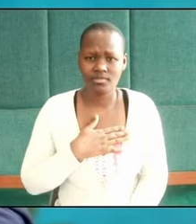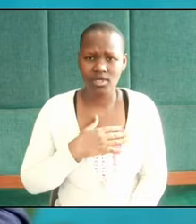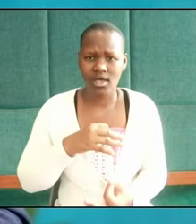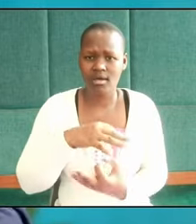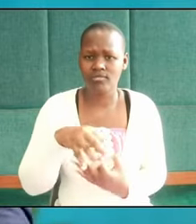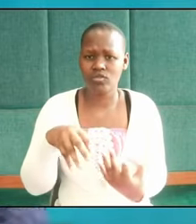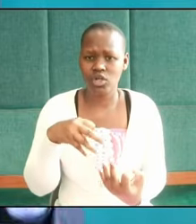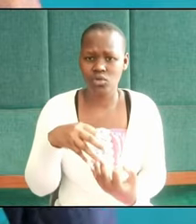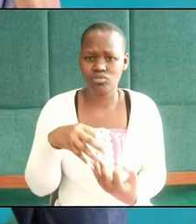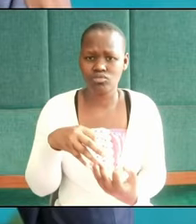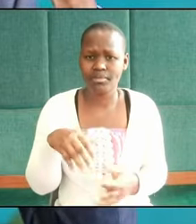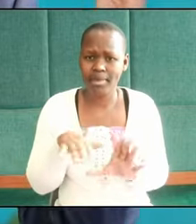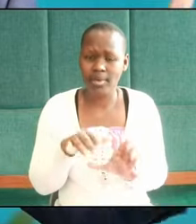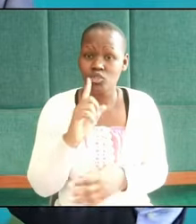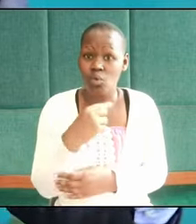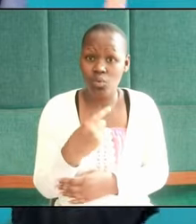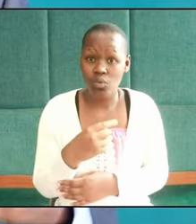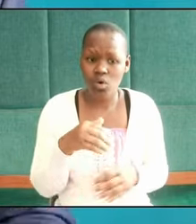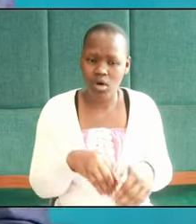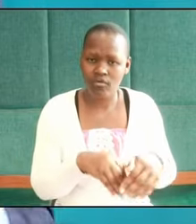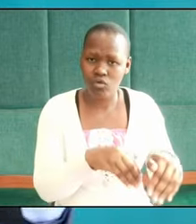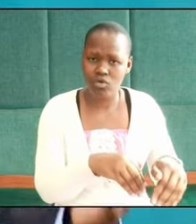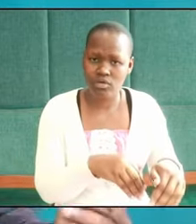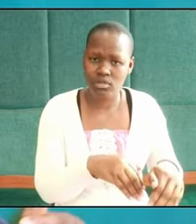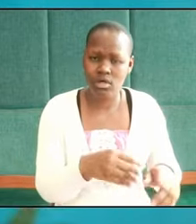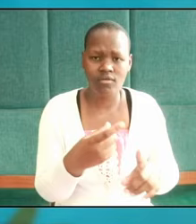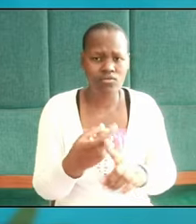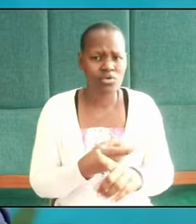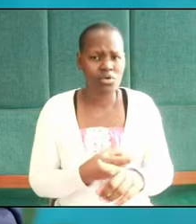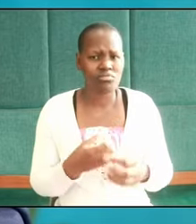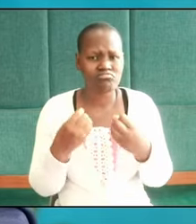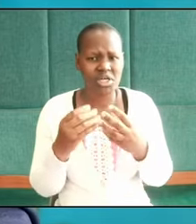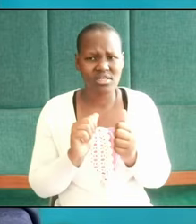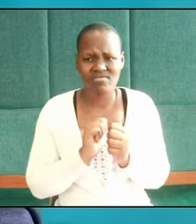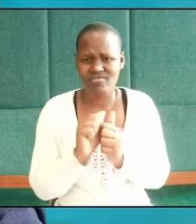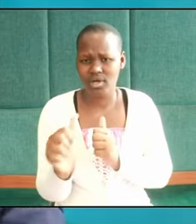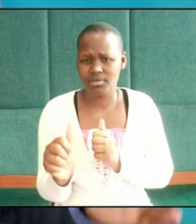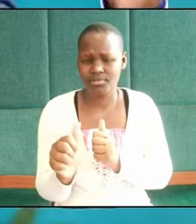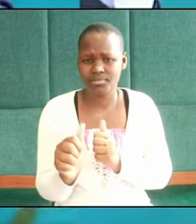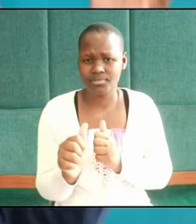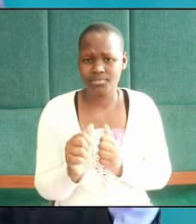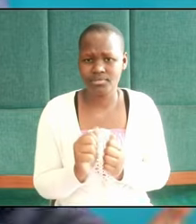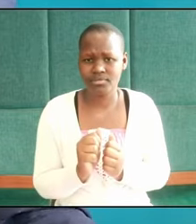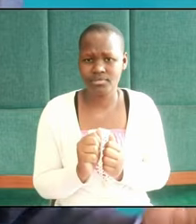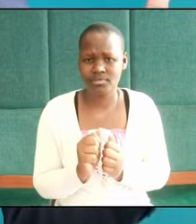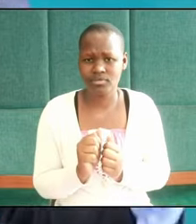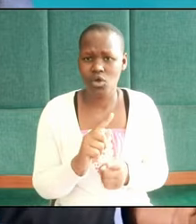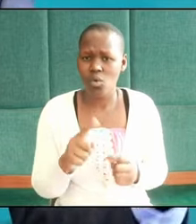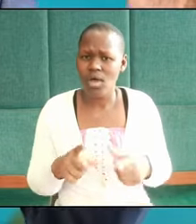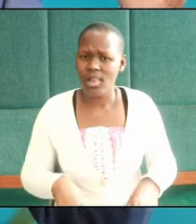audience who are following from many forums, when